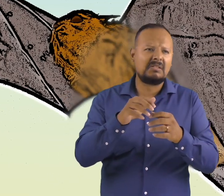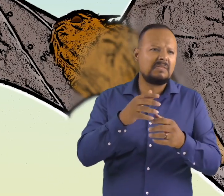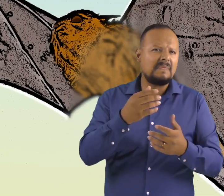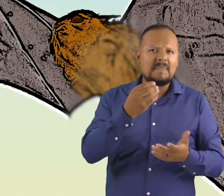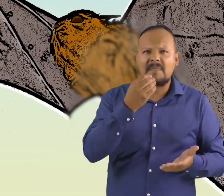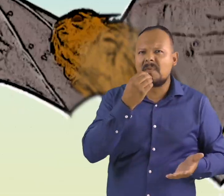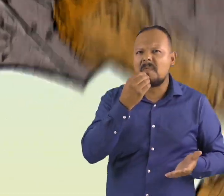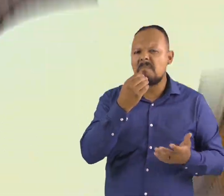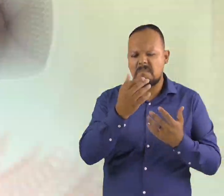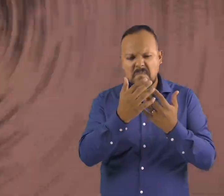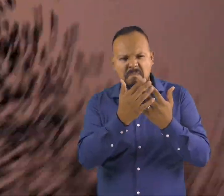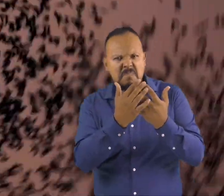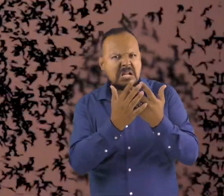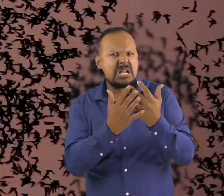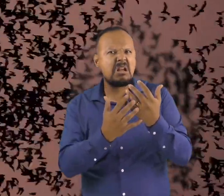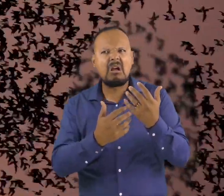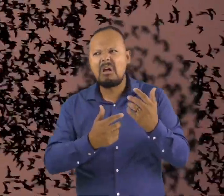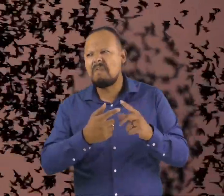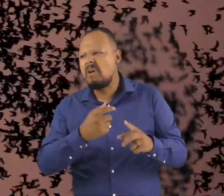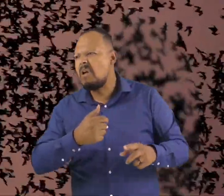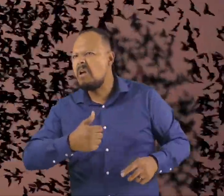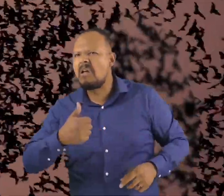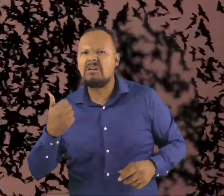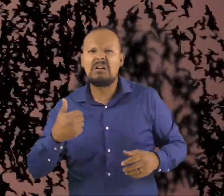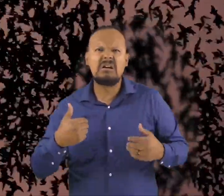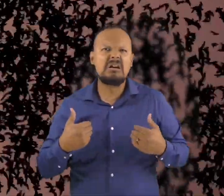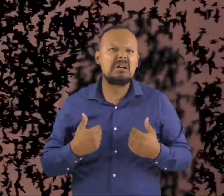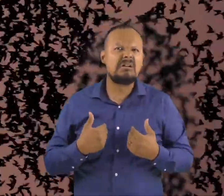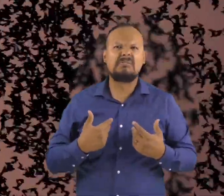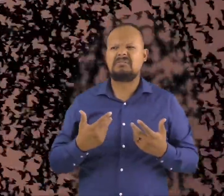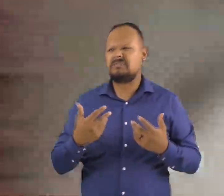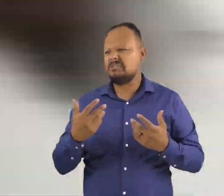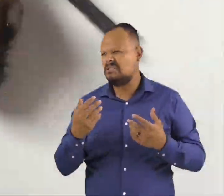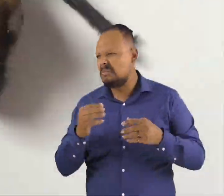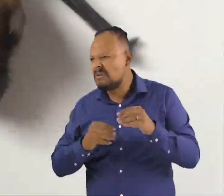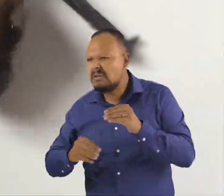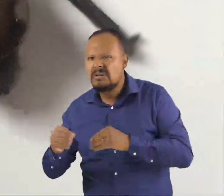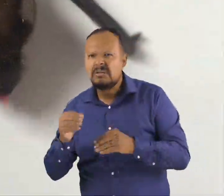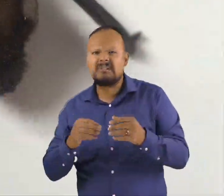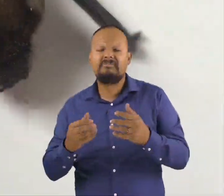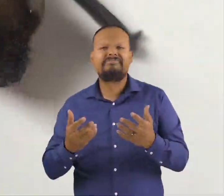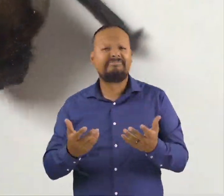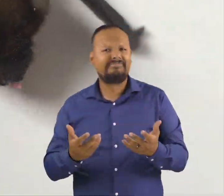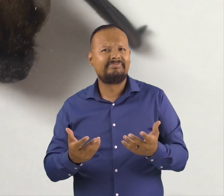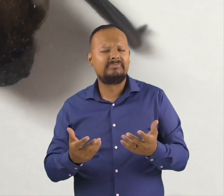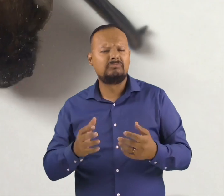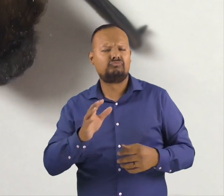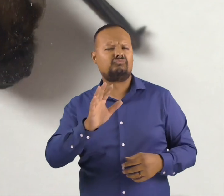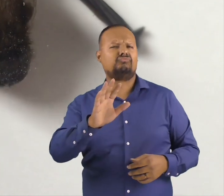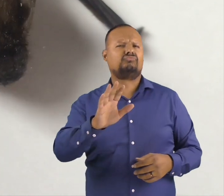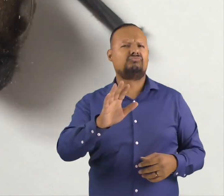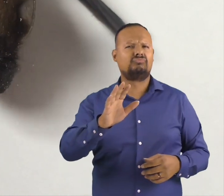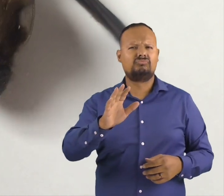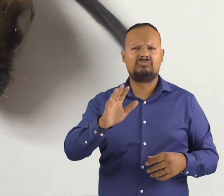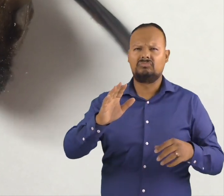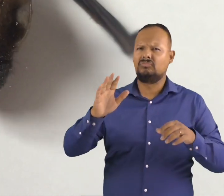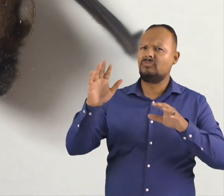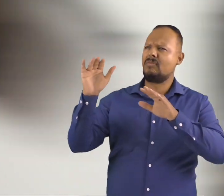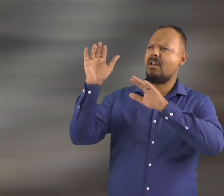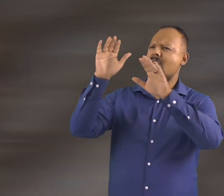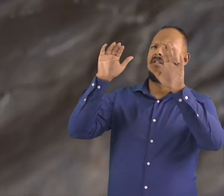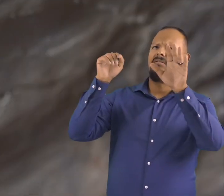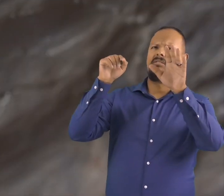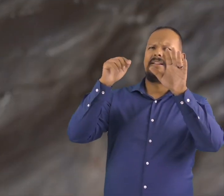facts. While they are flying, bats send out a cry from their mouths or noses